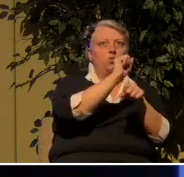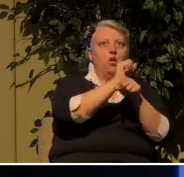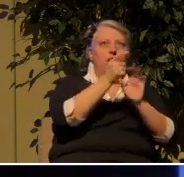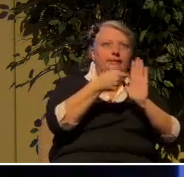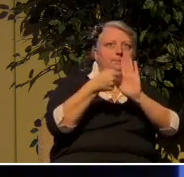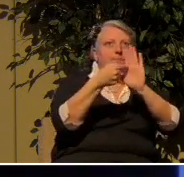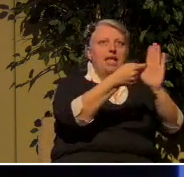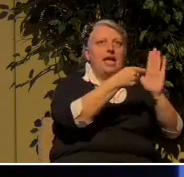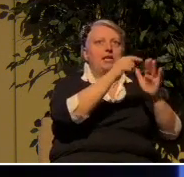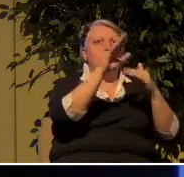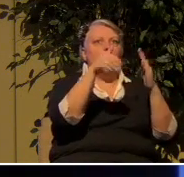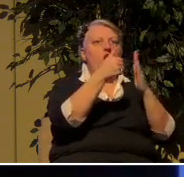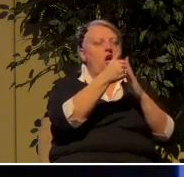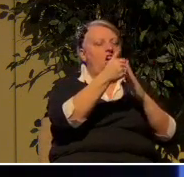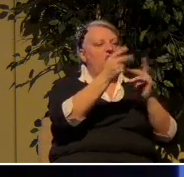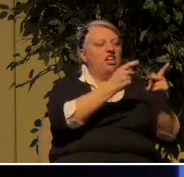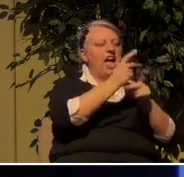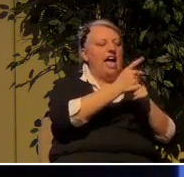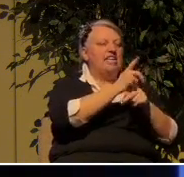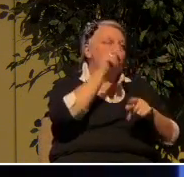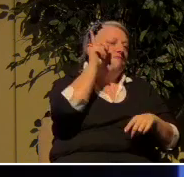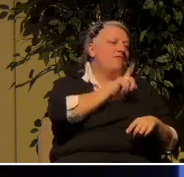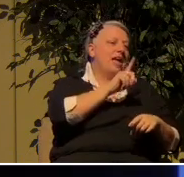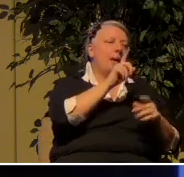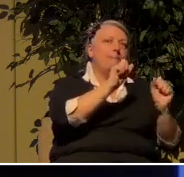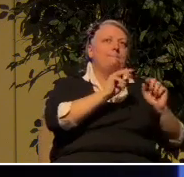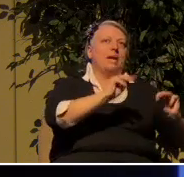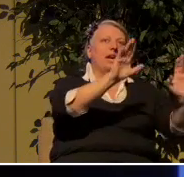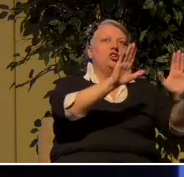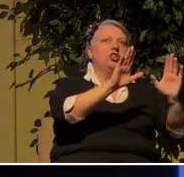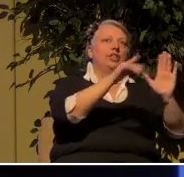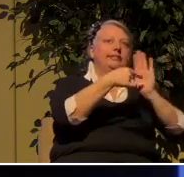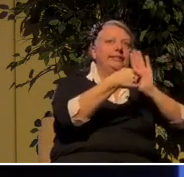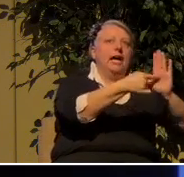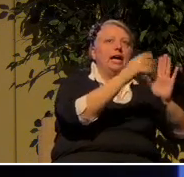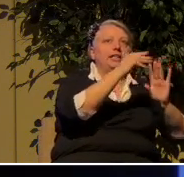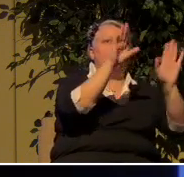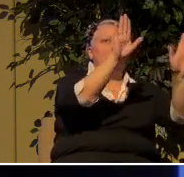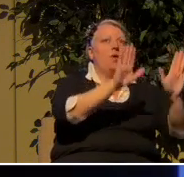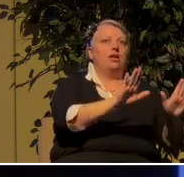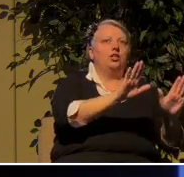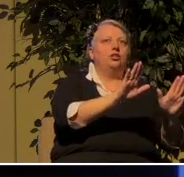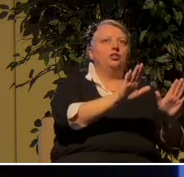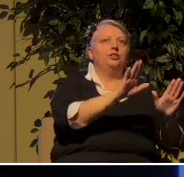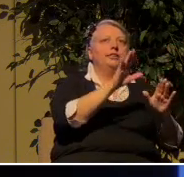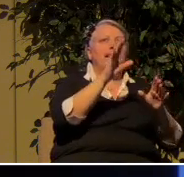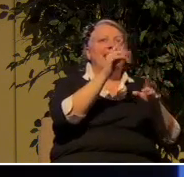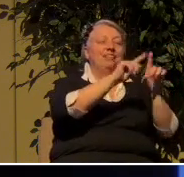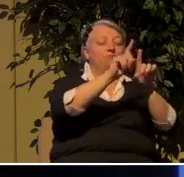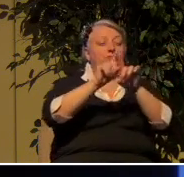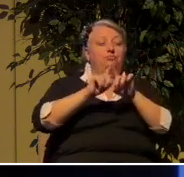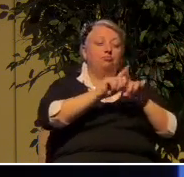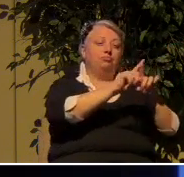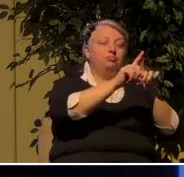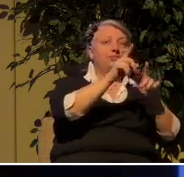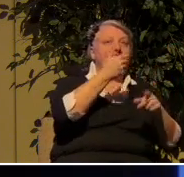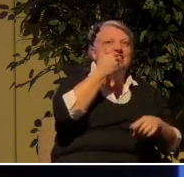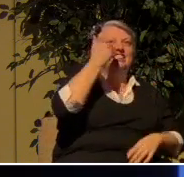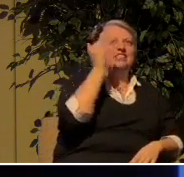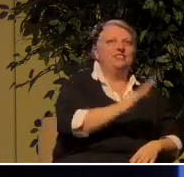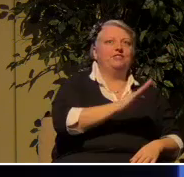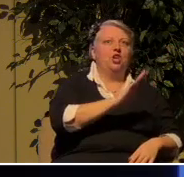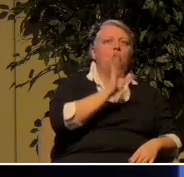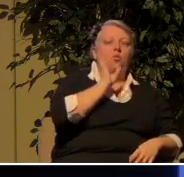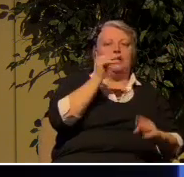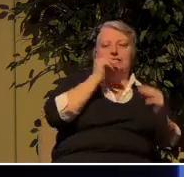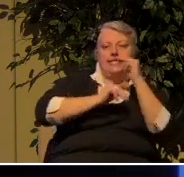all kinds of counterfeit miracles, signs and wonders and in every sort of evil that deceives